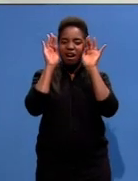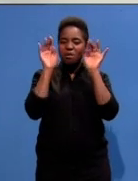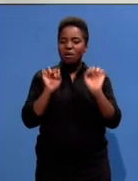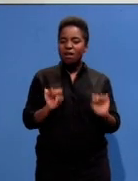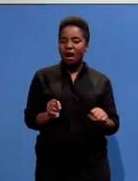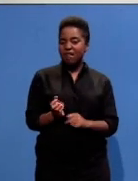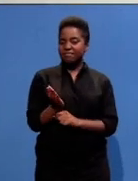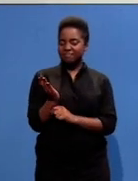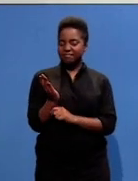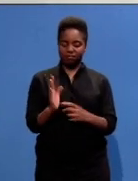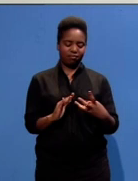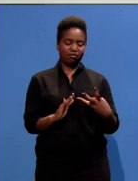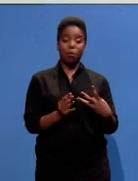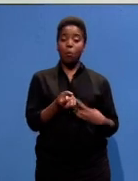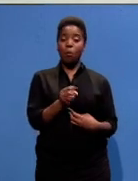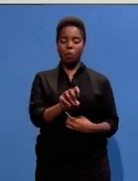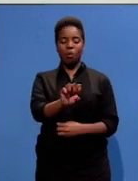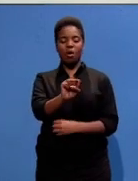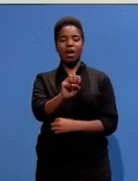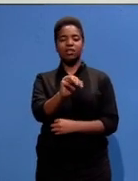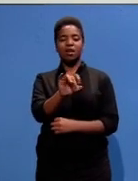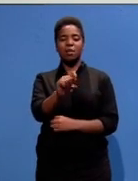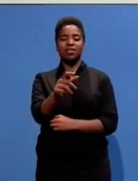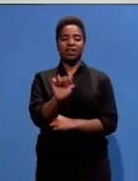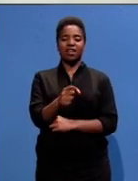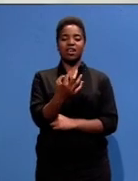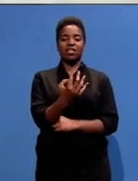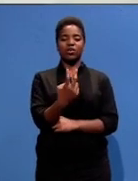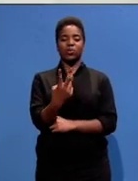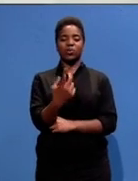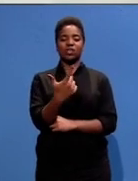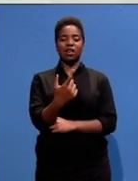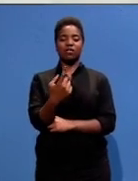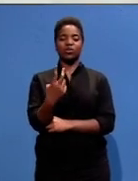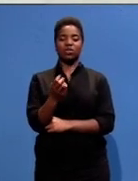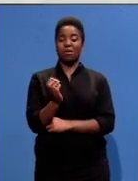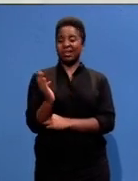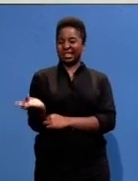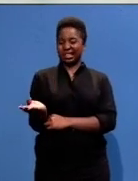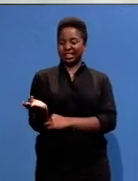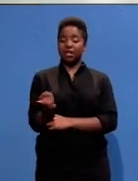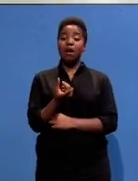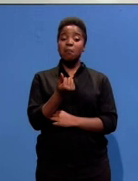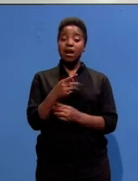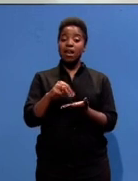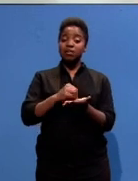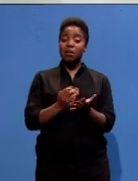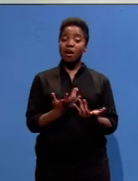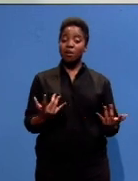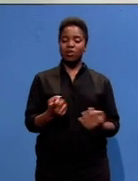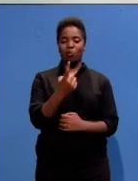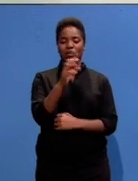SABC3 Madiba or you can SMS us on 32720 at the cost of one rand per SMS.